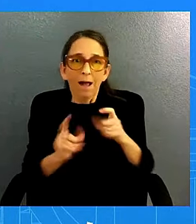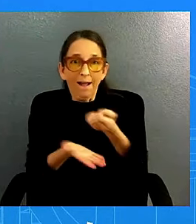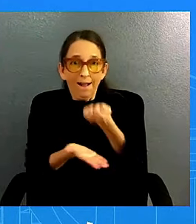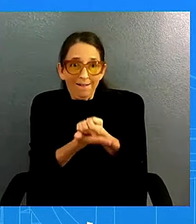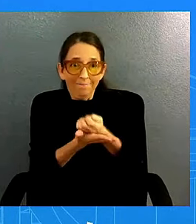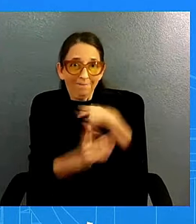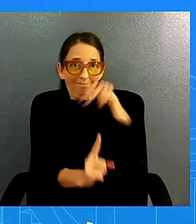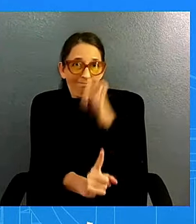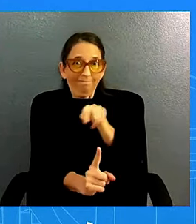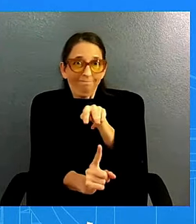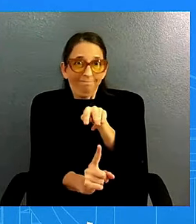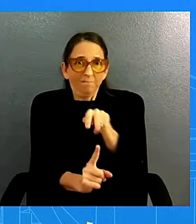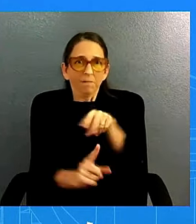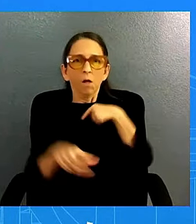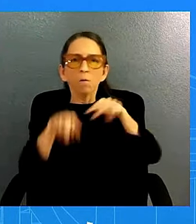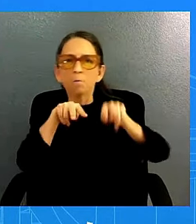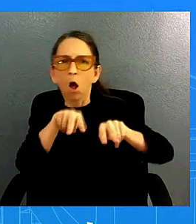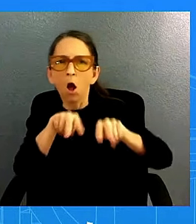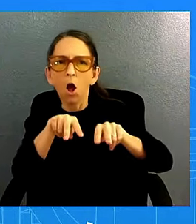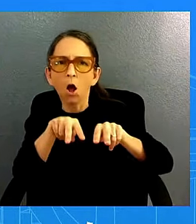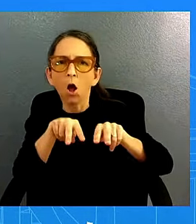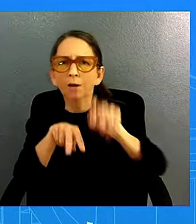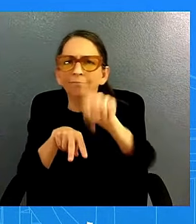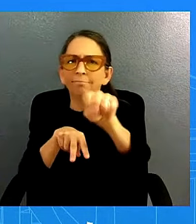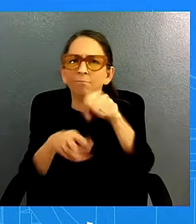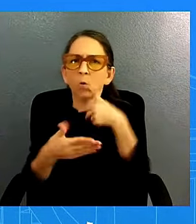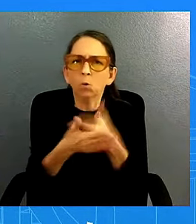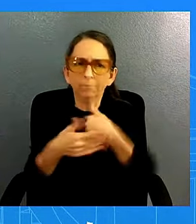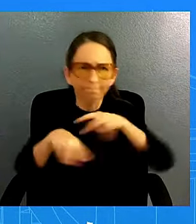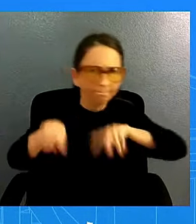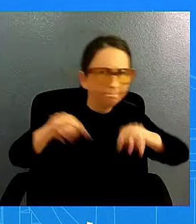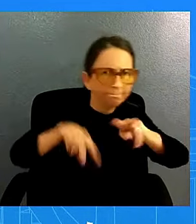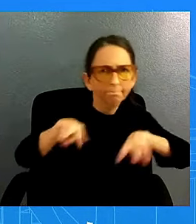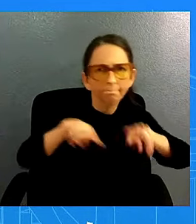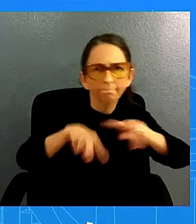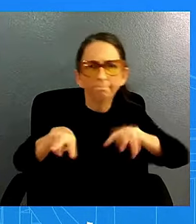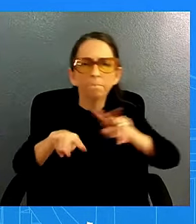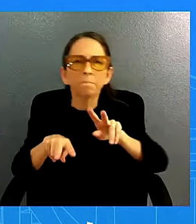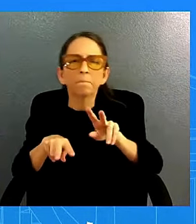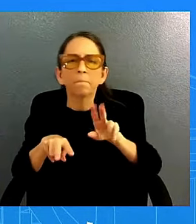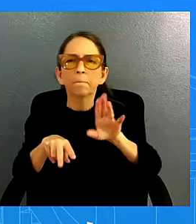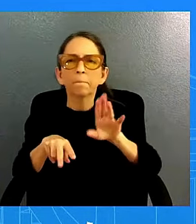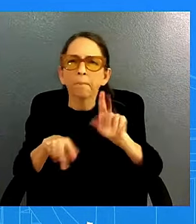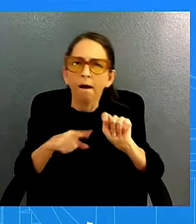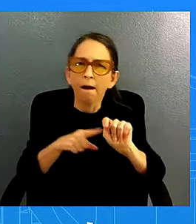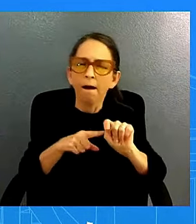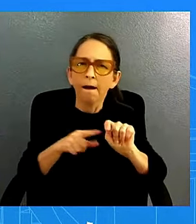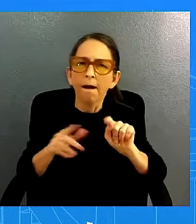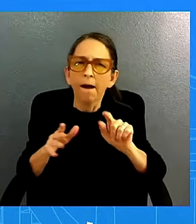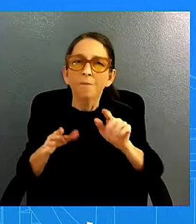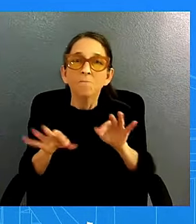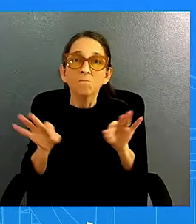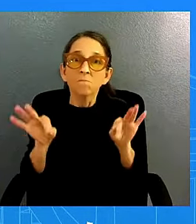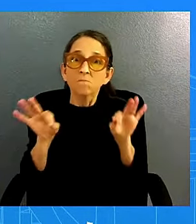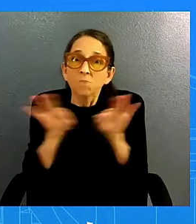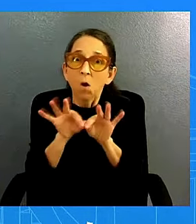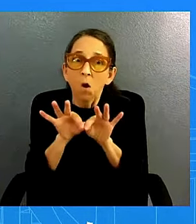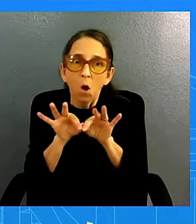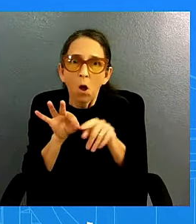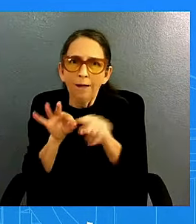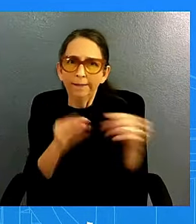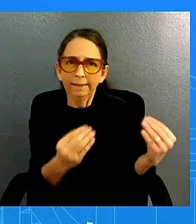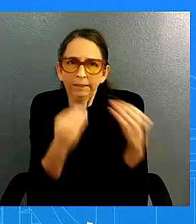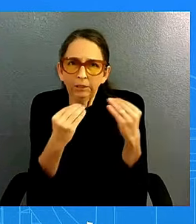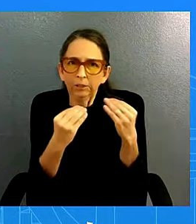closely uh but uh i think it's uh instructive important and uh in the context of my discussion to you today about